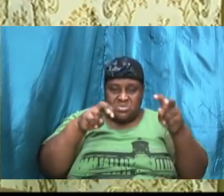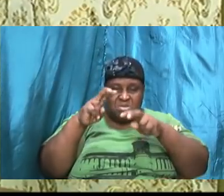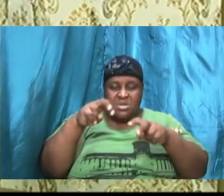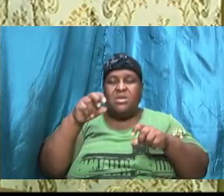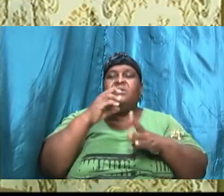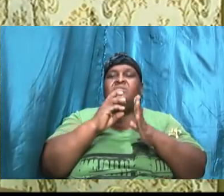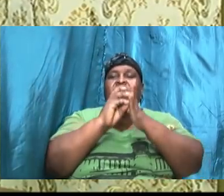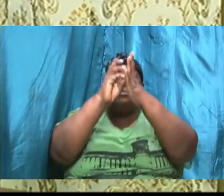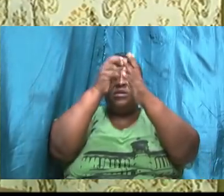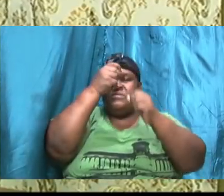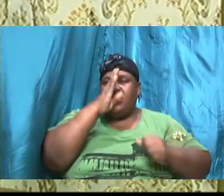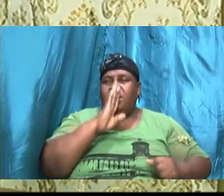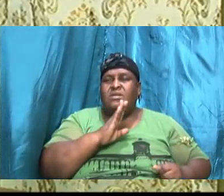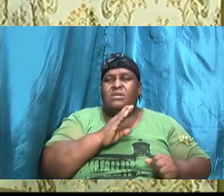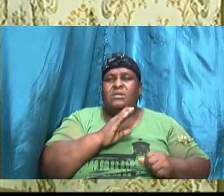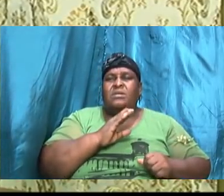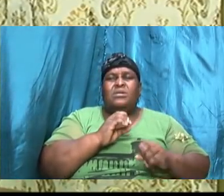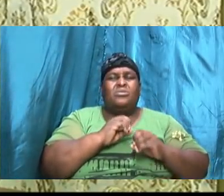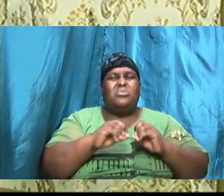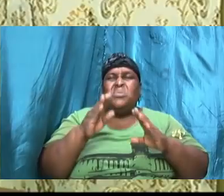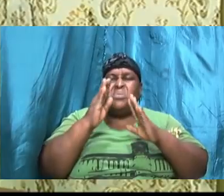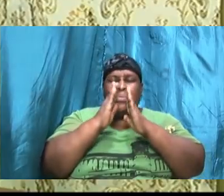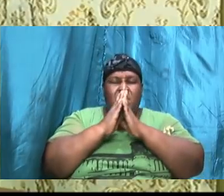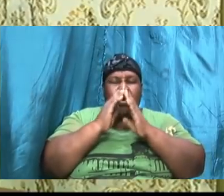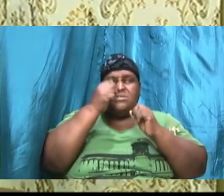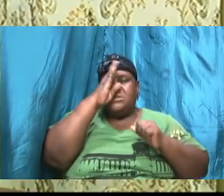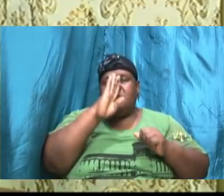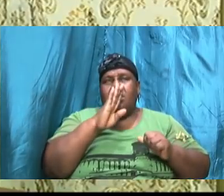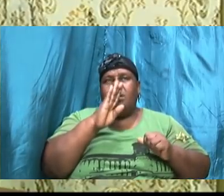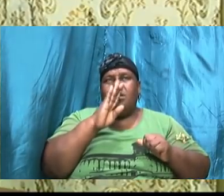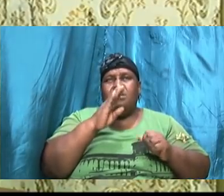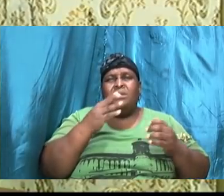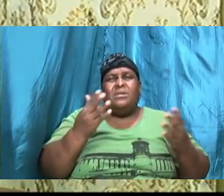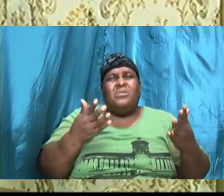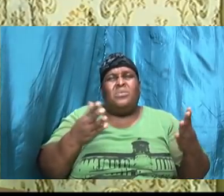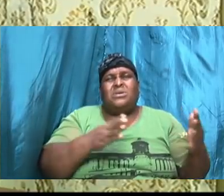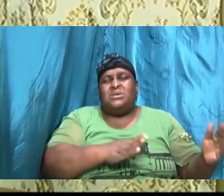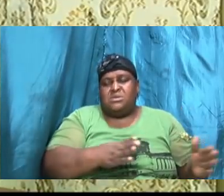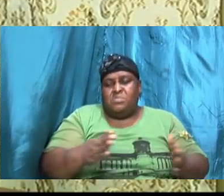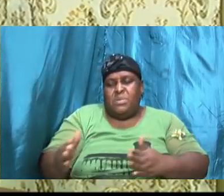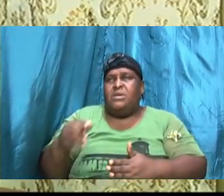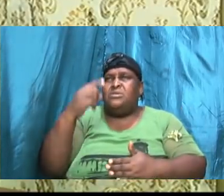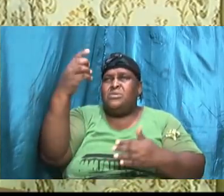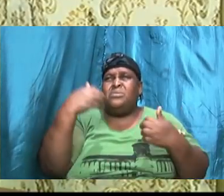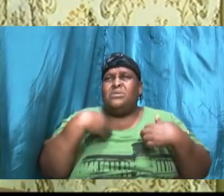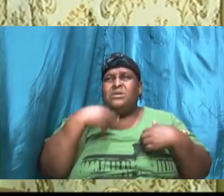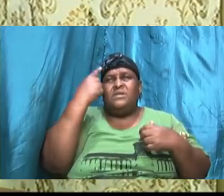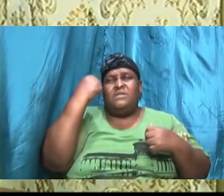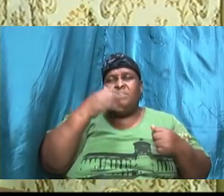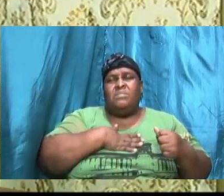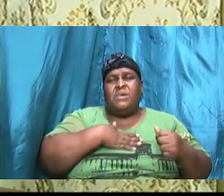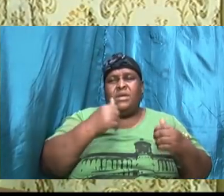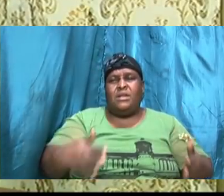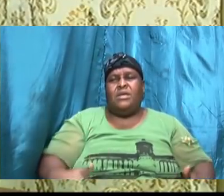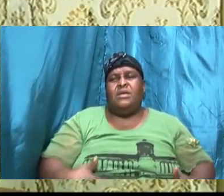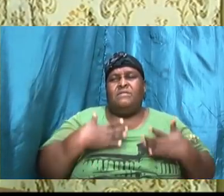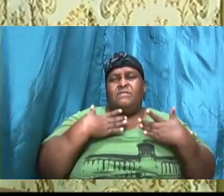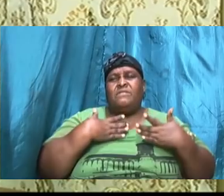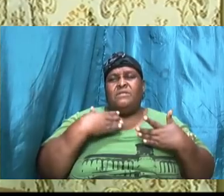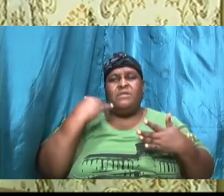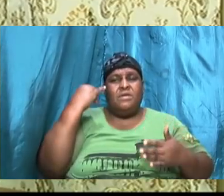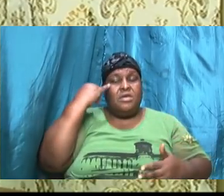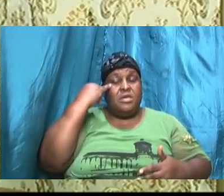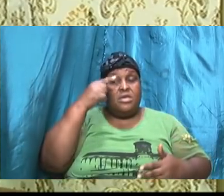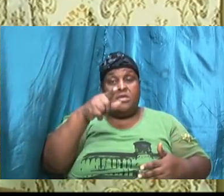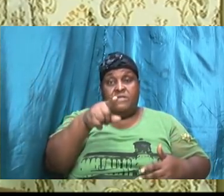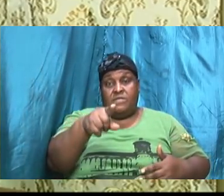We did not ask God, what is the plan that you have for my life? Because if you know the plan of God